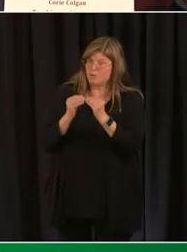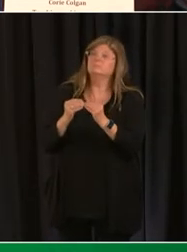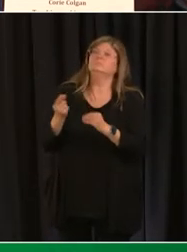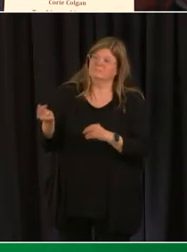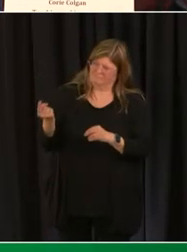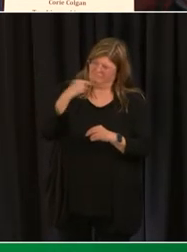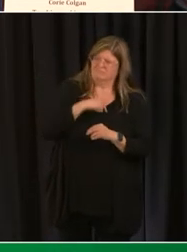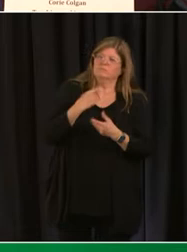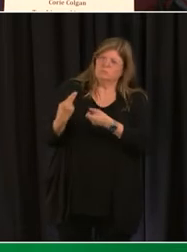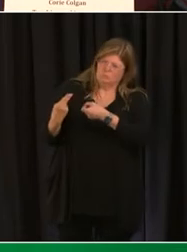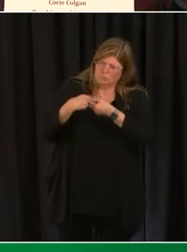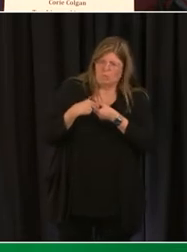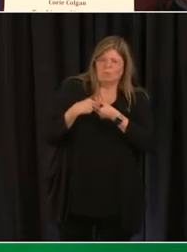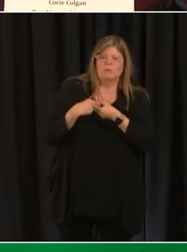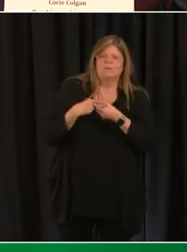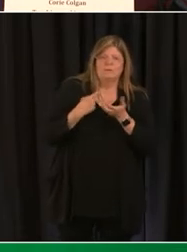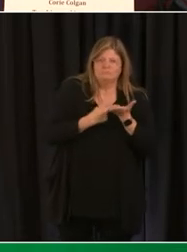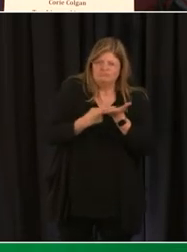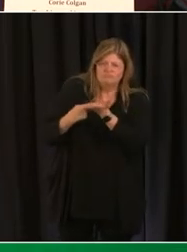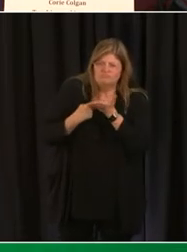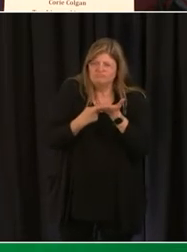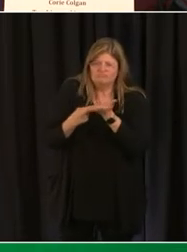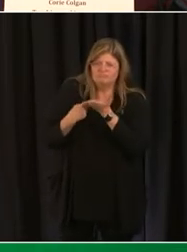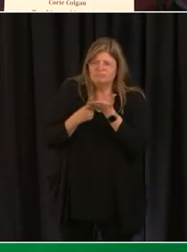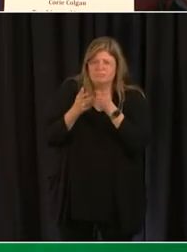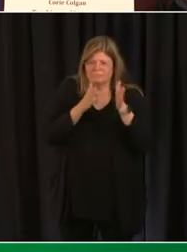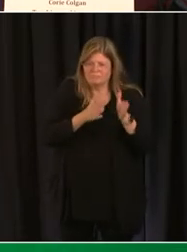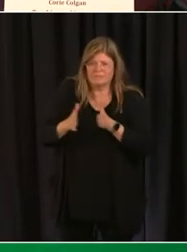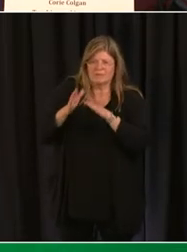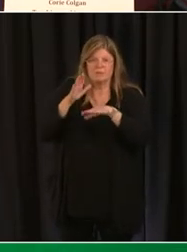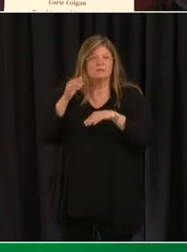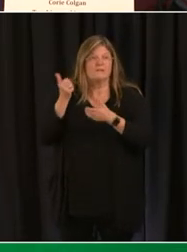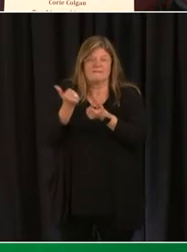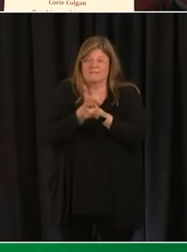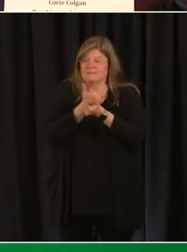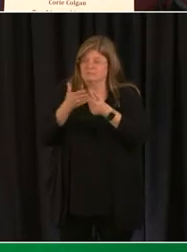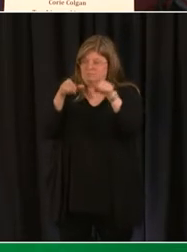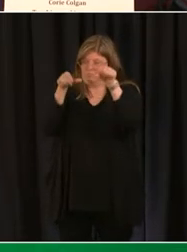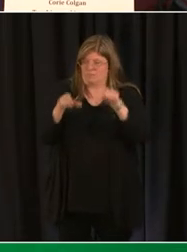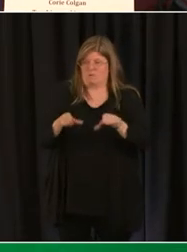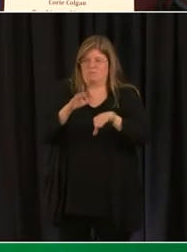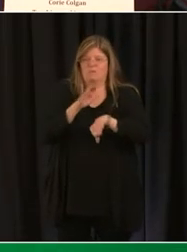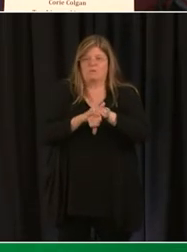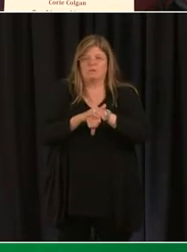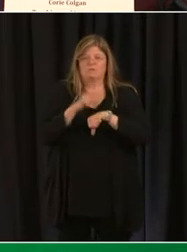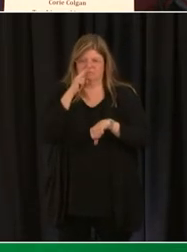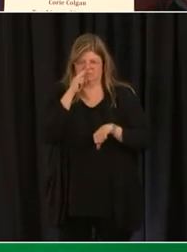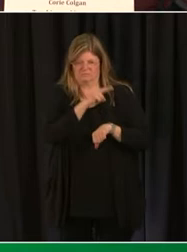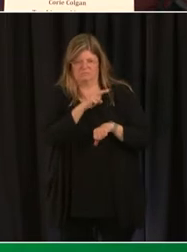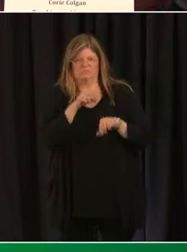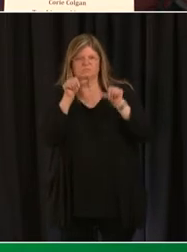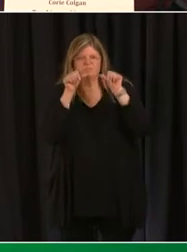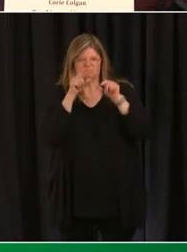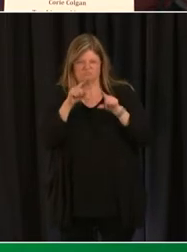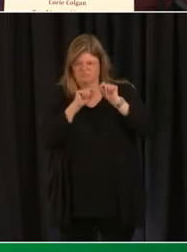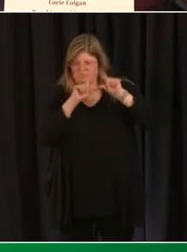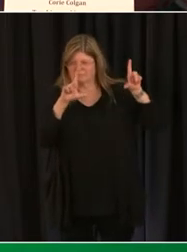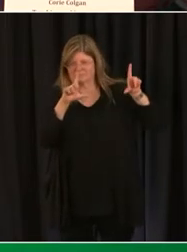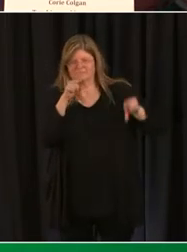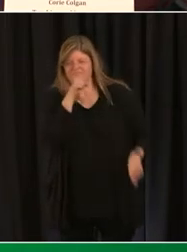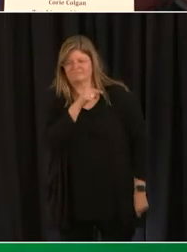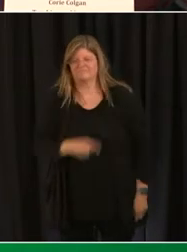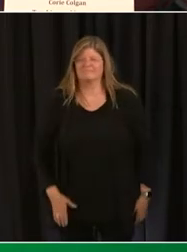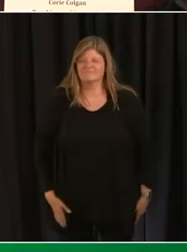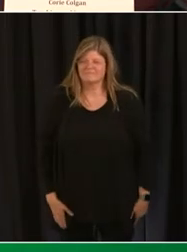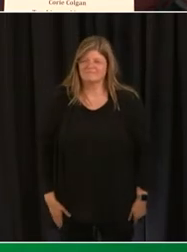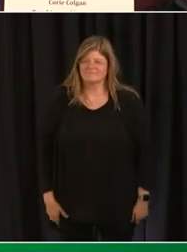for any particular school all of those plans are posted on the website that you can see on the screen at this time. So